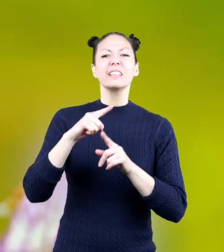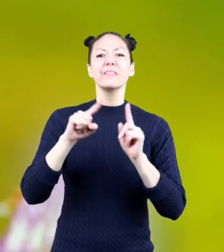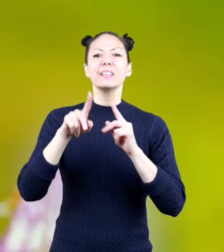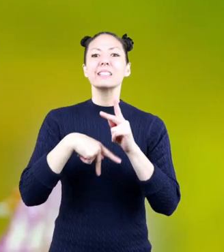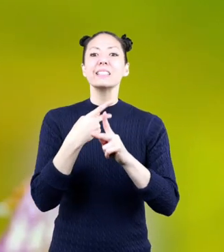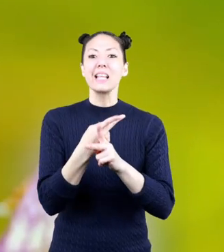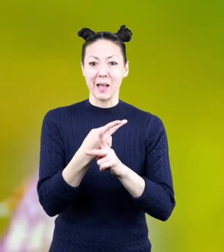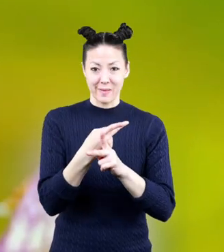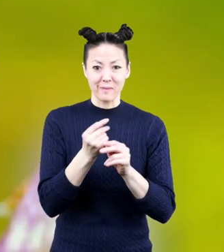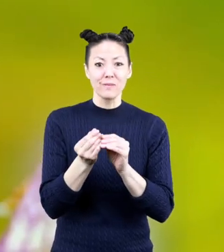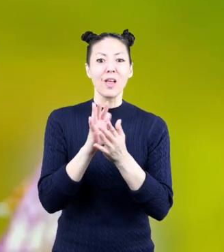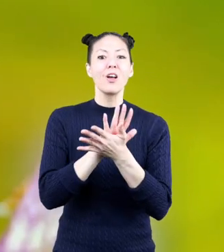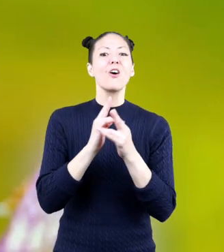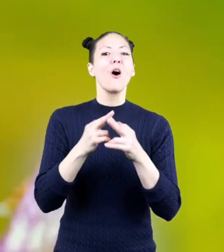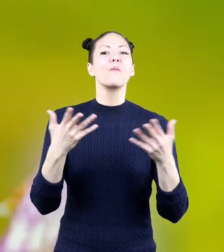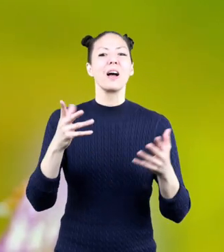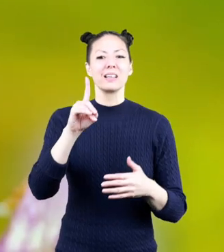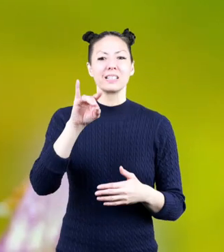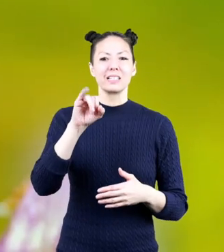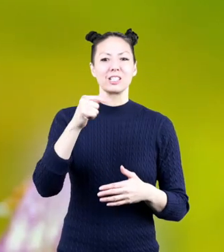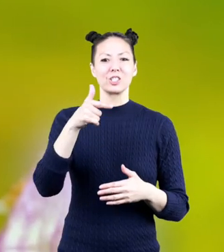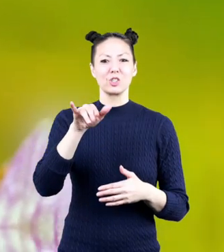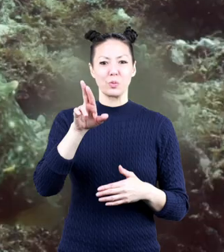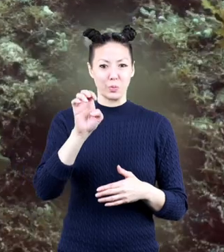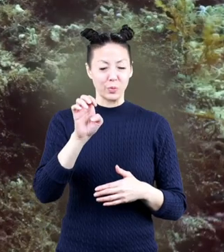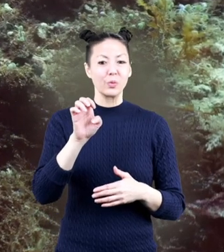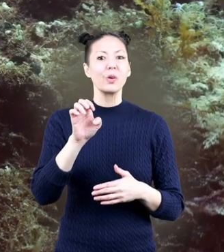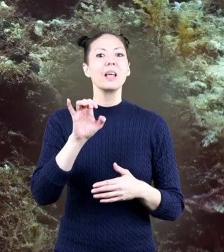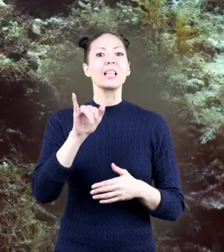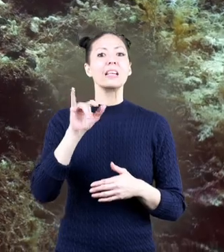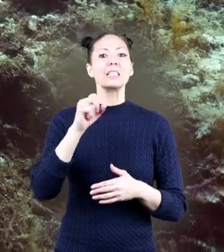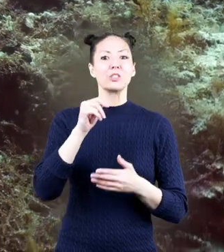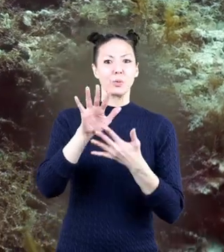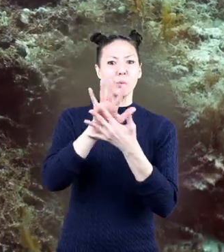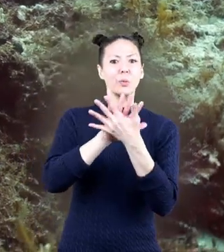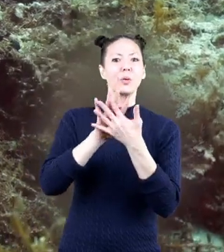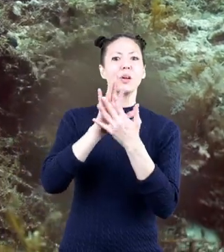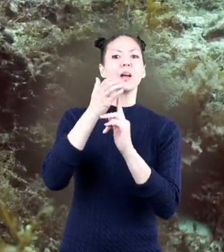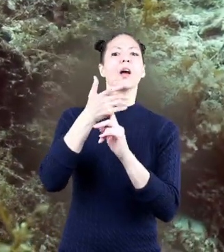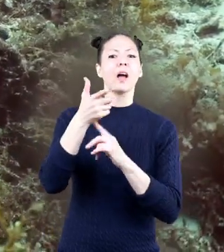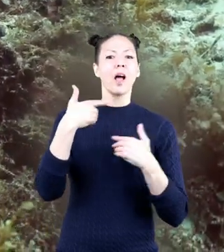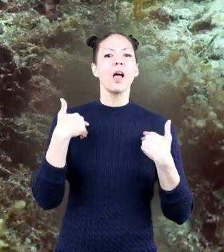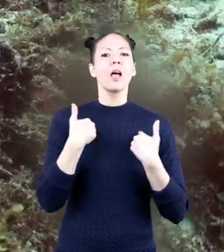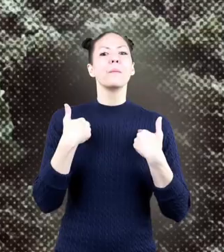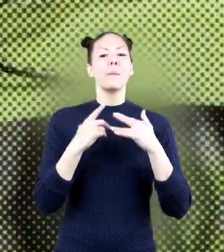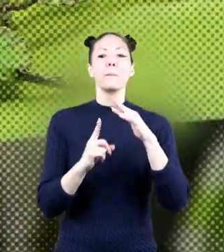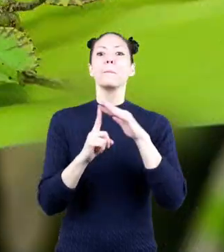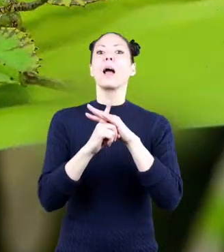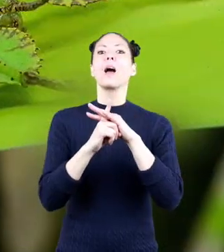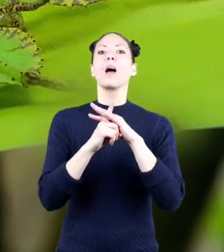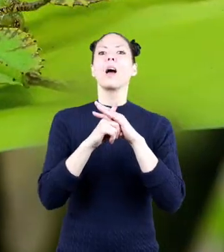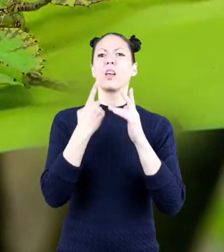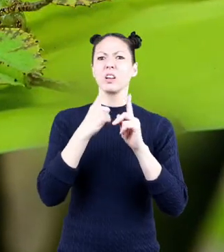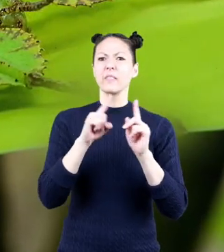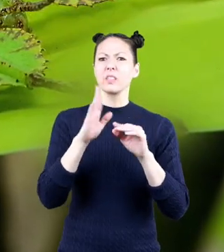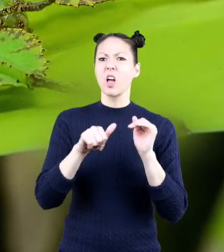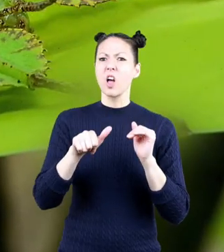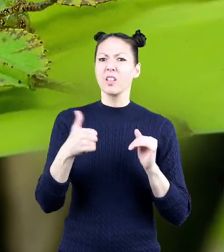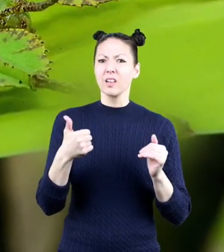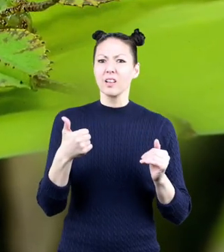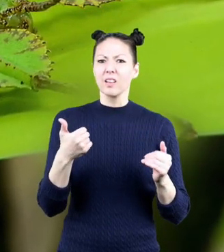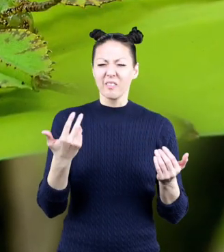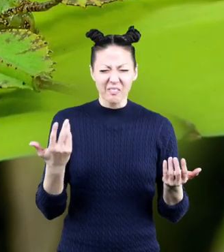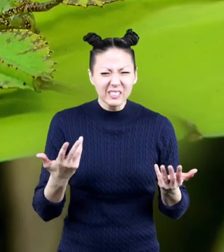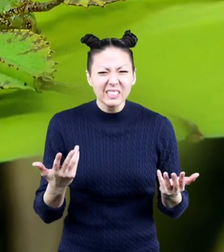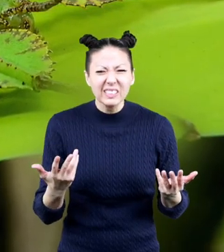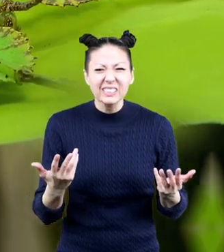camouflage is called disguise. Disguise is when an animal appears to be something other than it